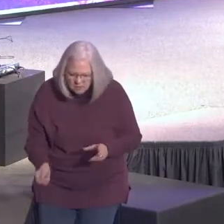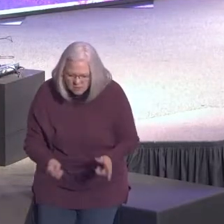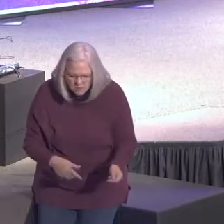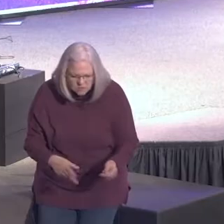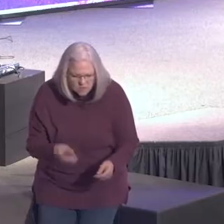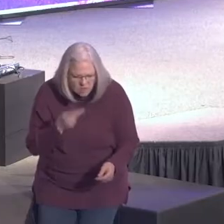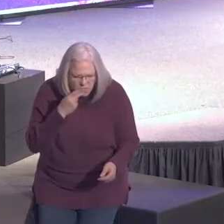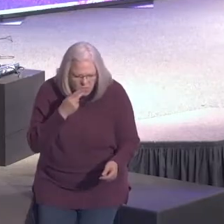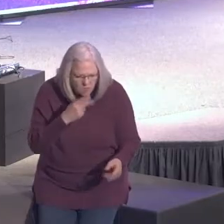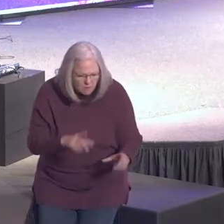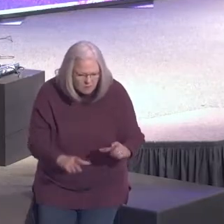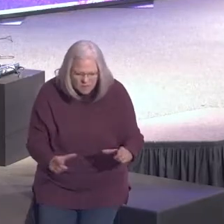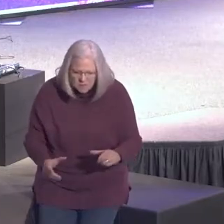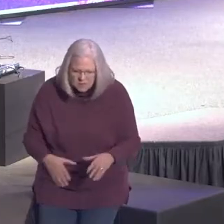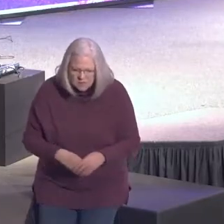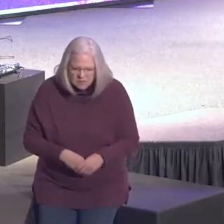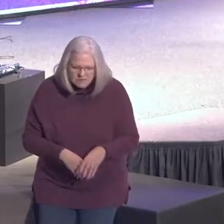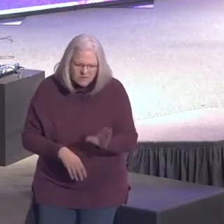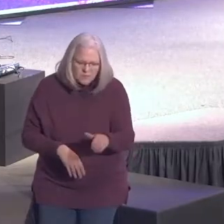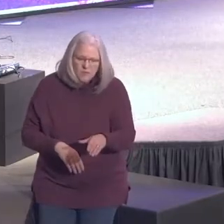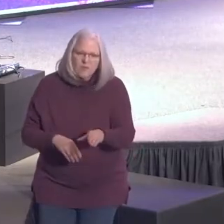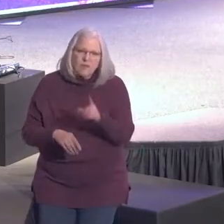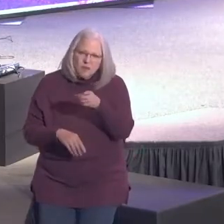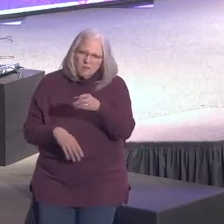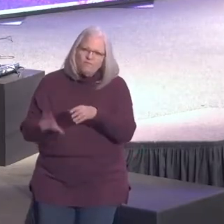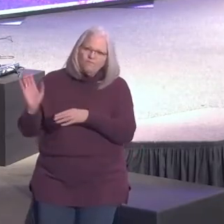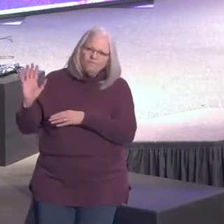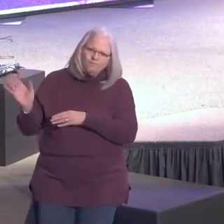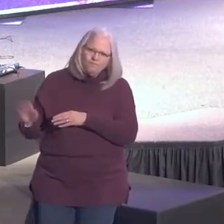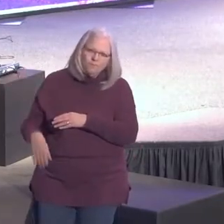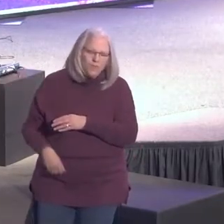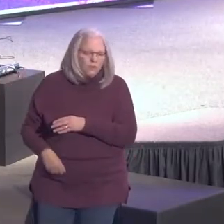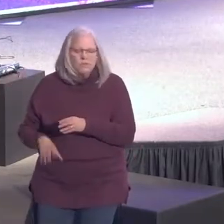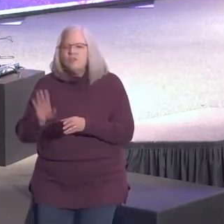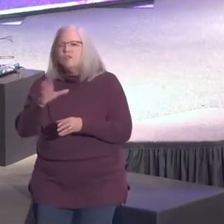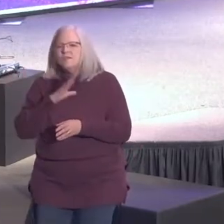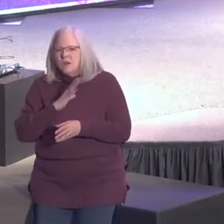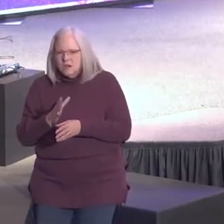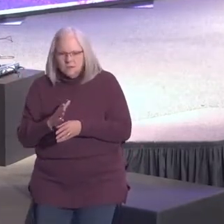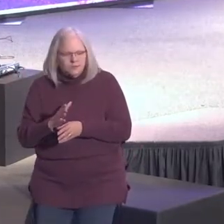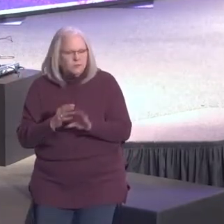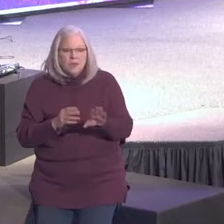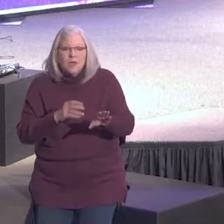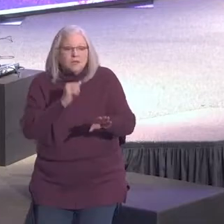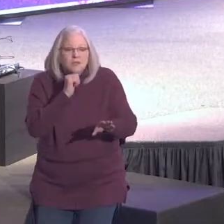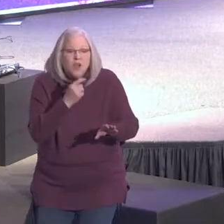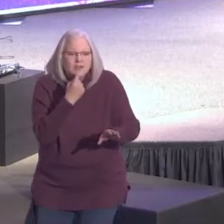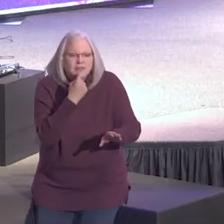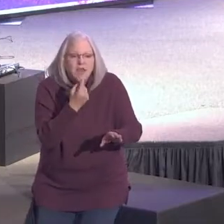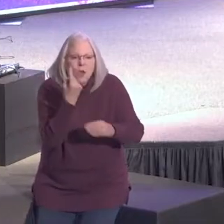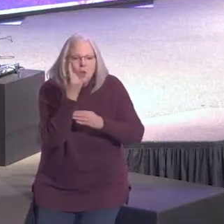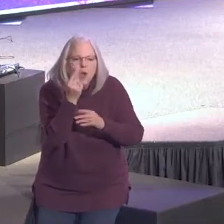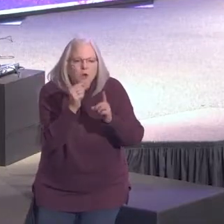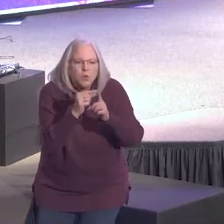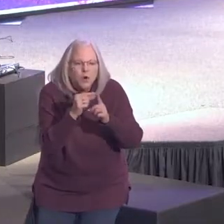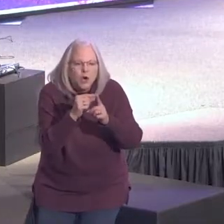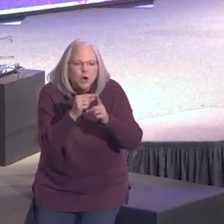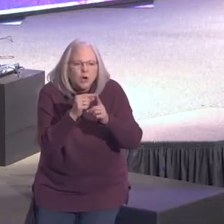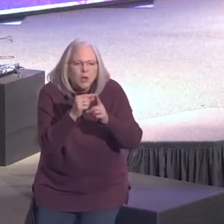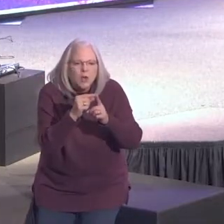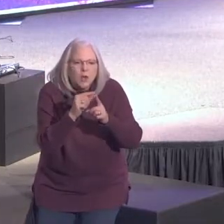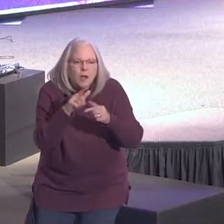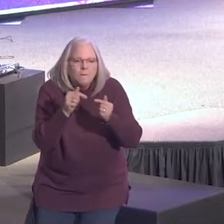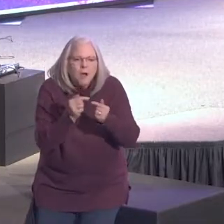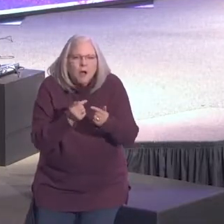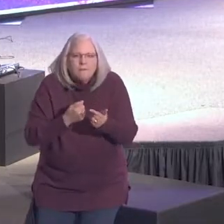but after that, he would say hello to me when I would see him and I had a respect for this guy